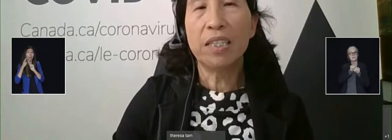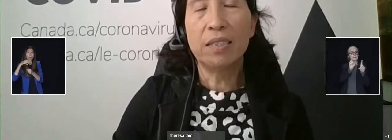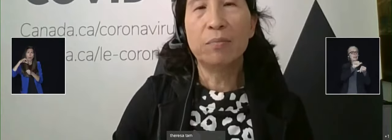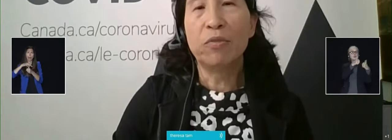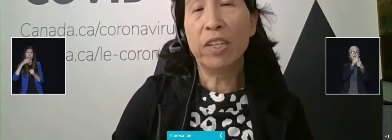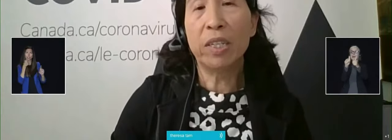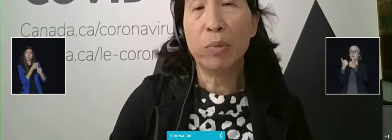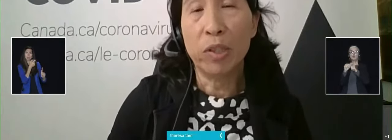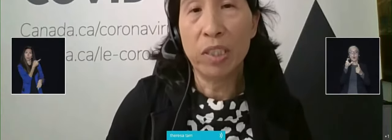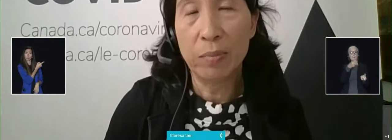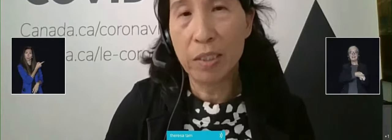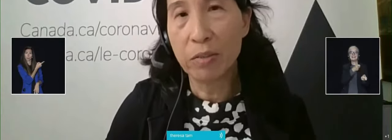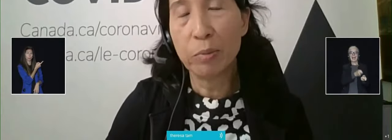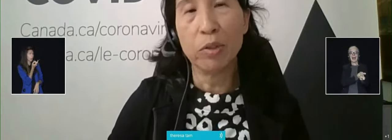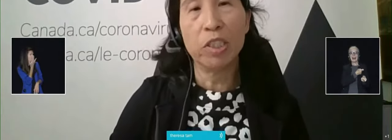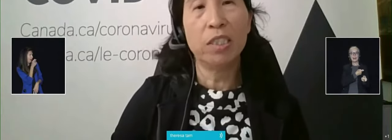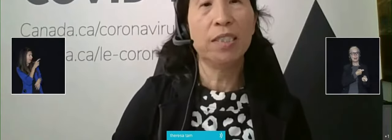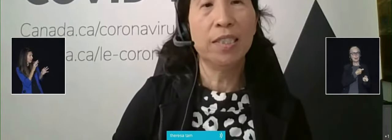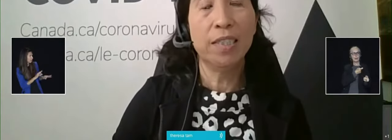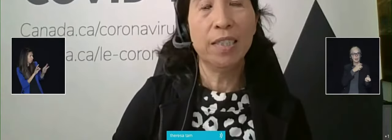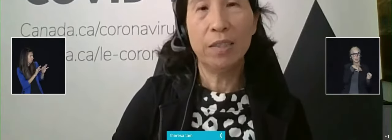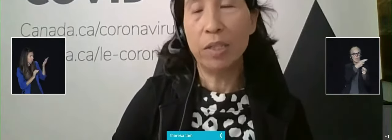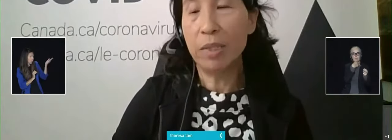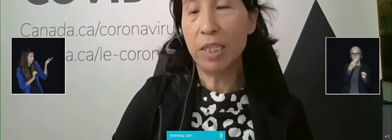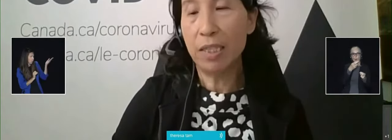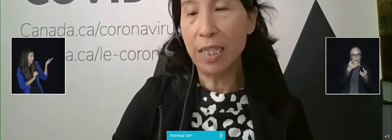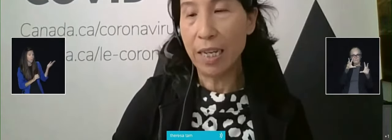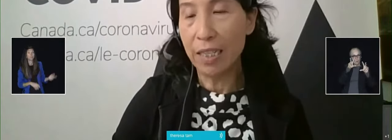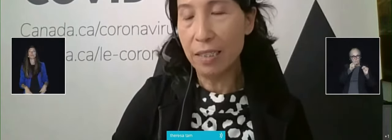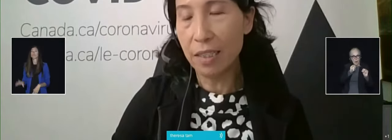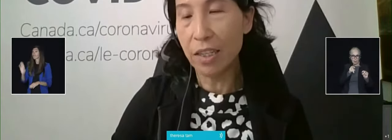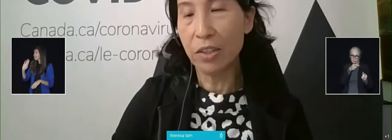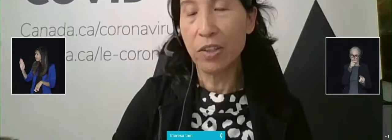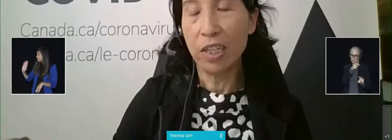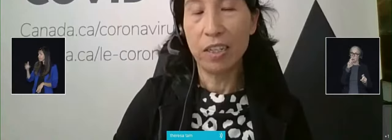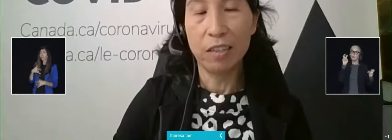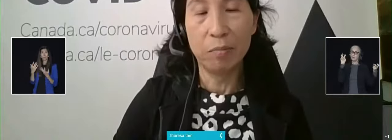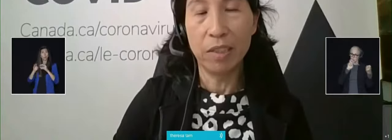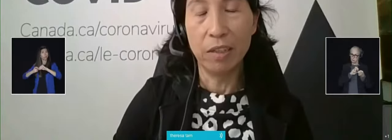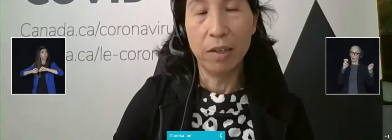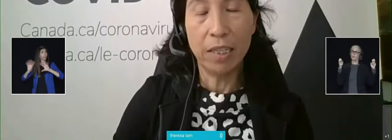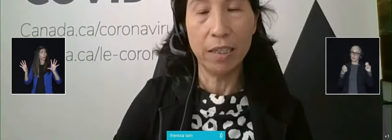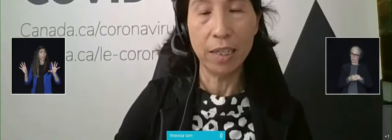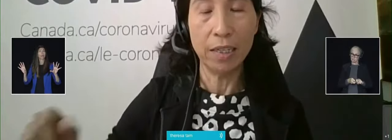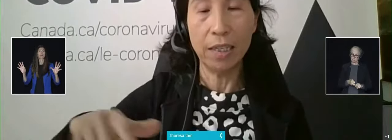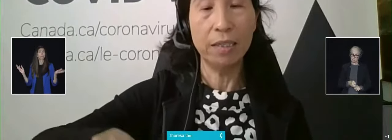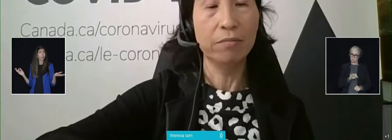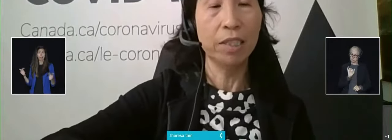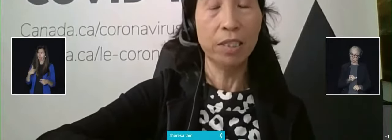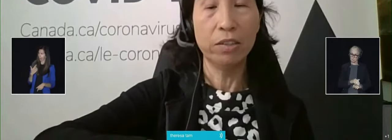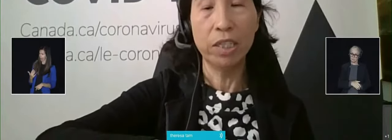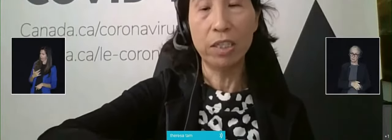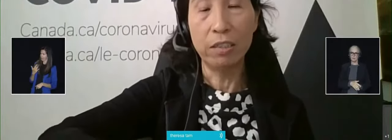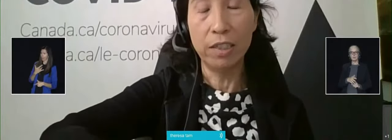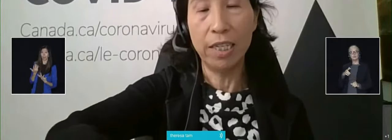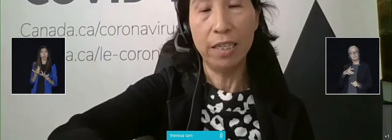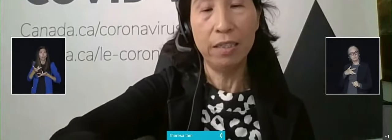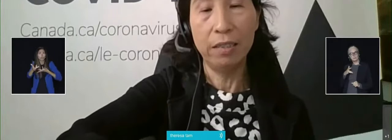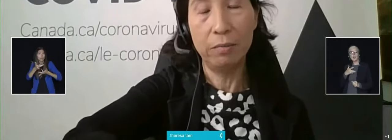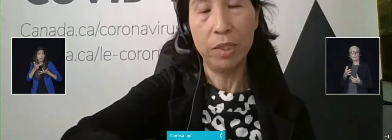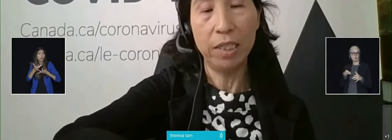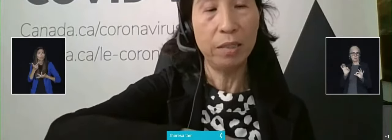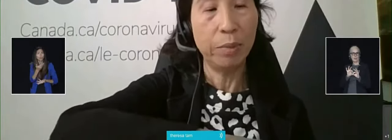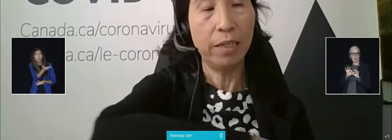I think it's very important to speak to reporters, and that's why I'm here today. So, no, I think that that's really critical,